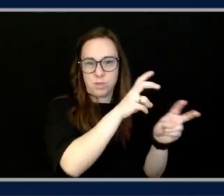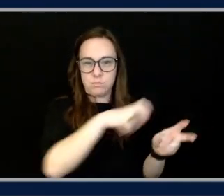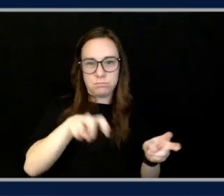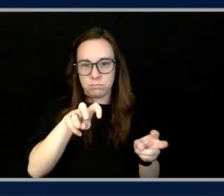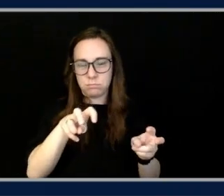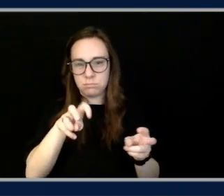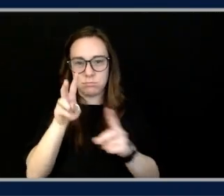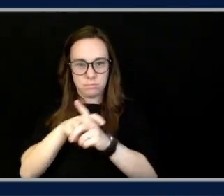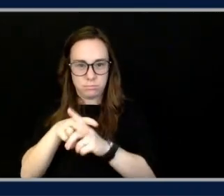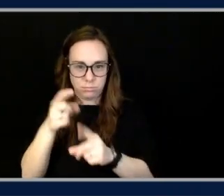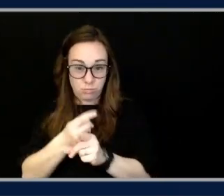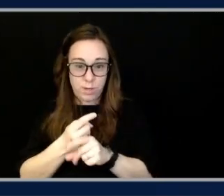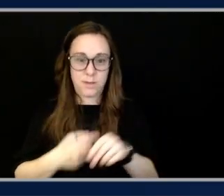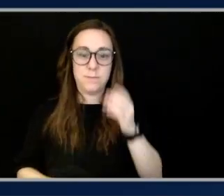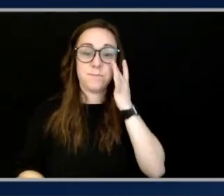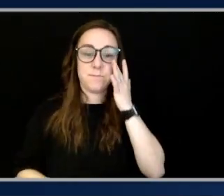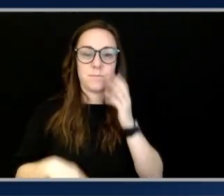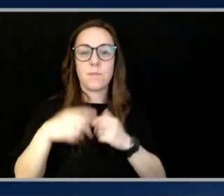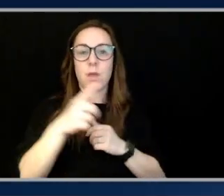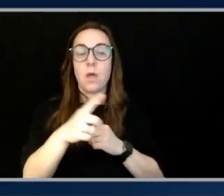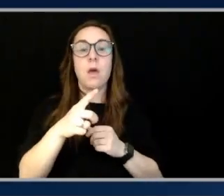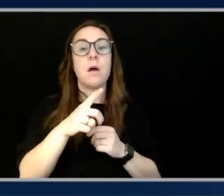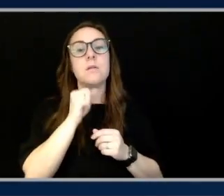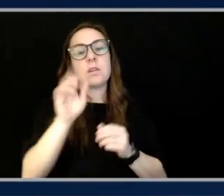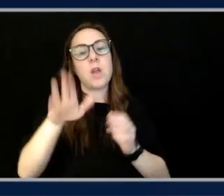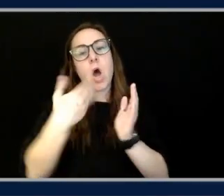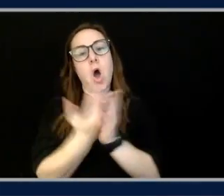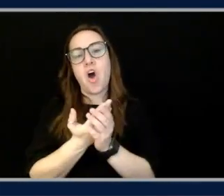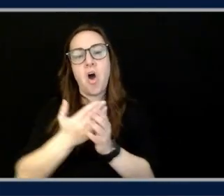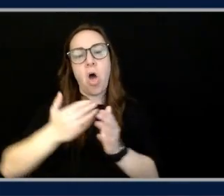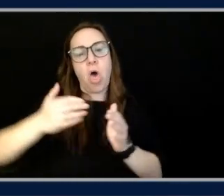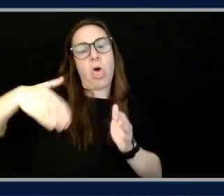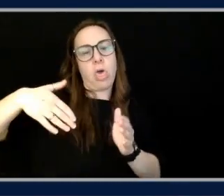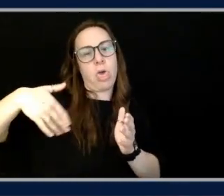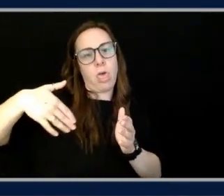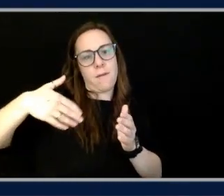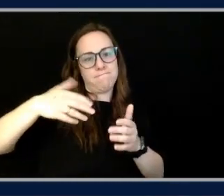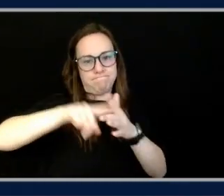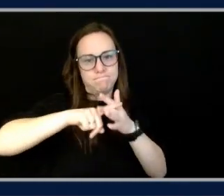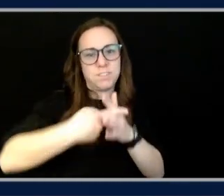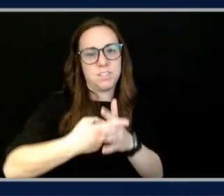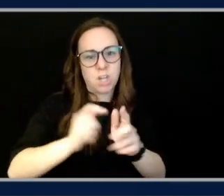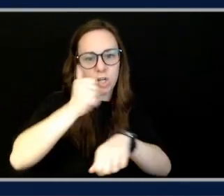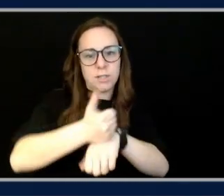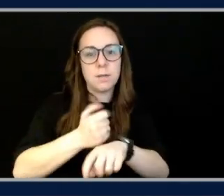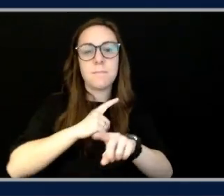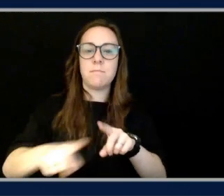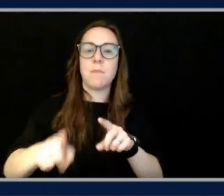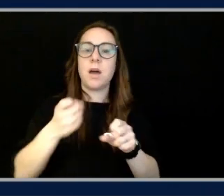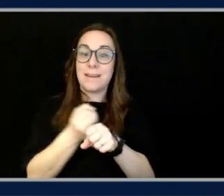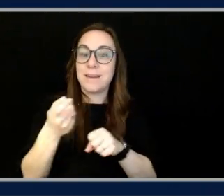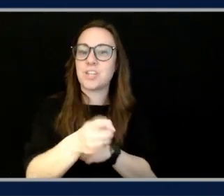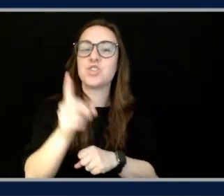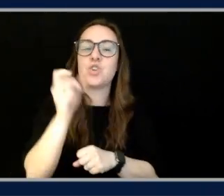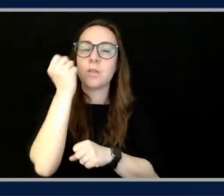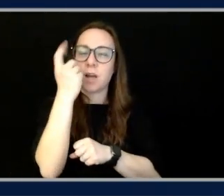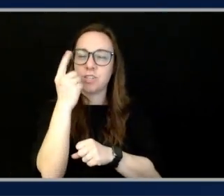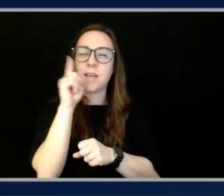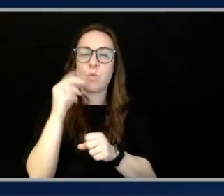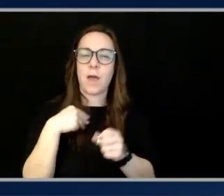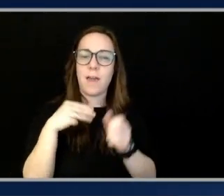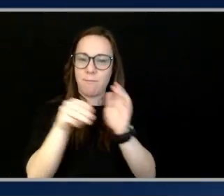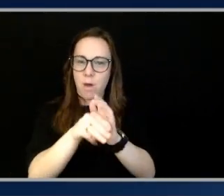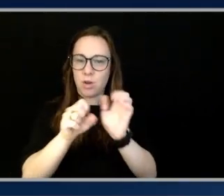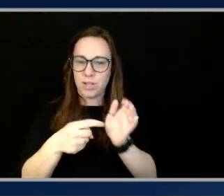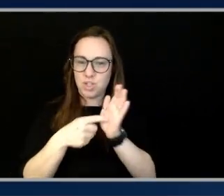audio enabled, but as I said, it's going to come next year. So at that point, we'll essentially be able to have a model that can understand any modality. Sounds really interesting. That